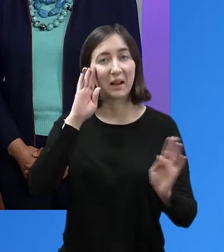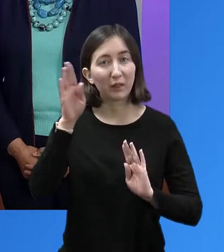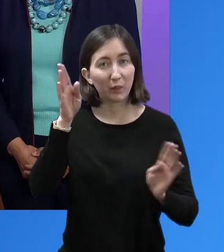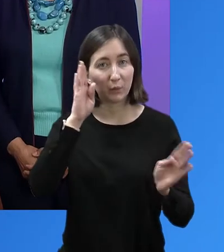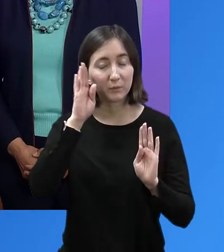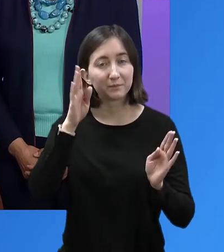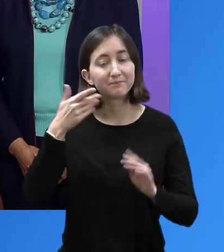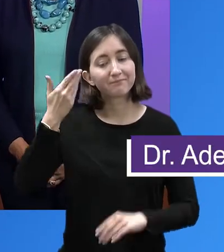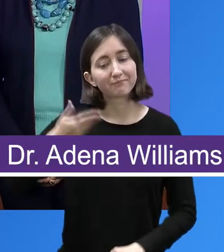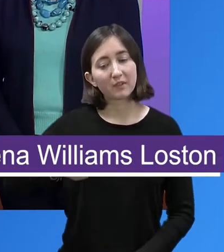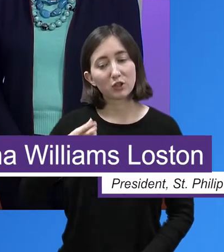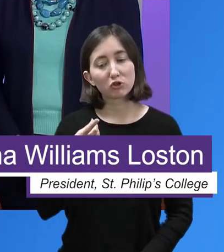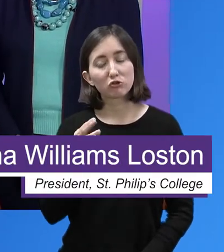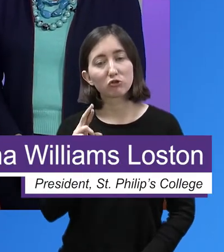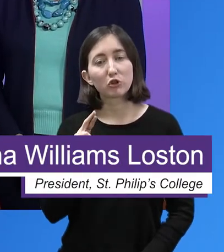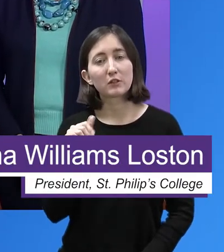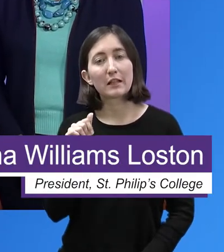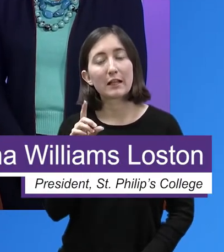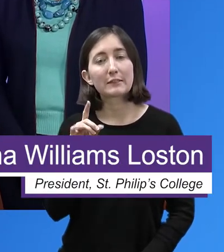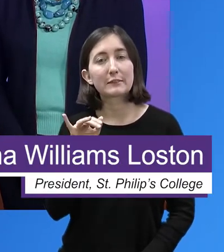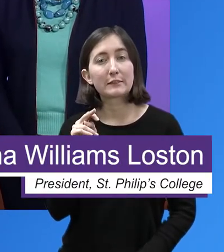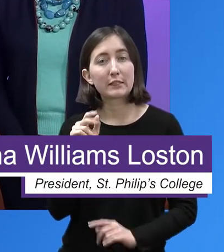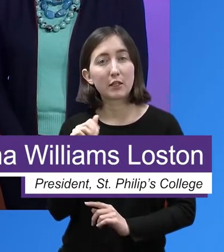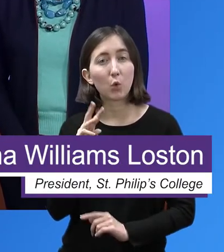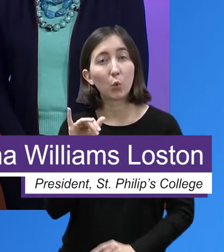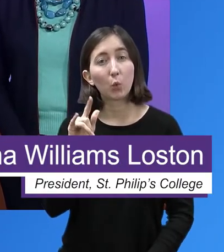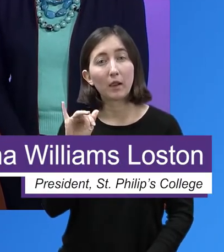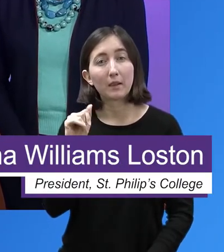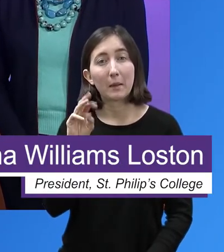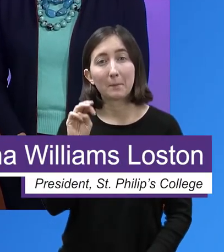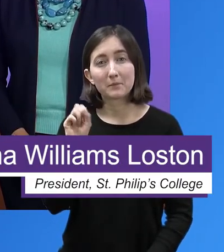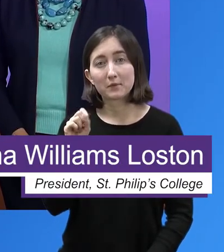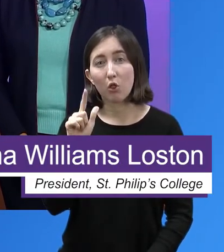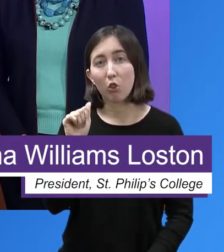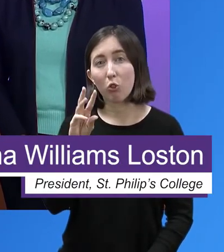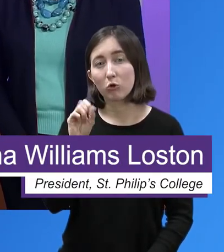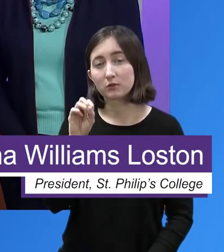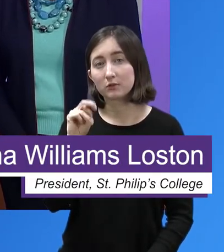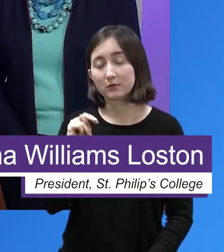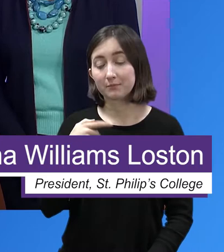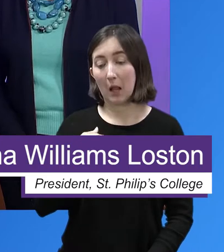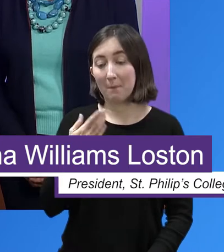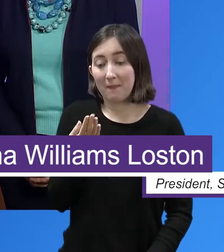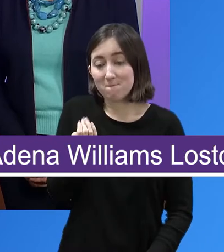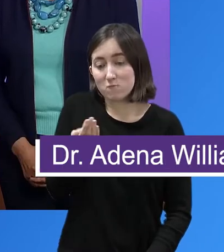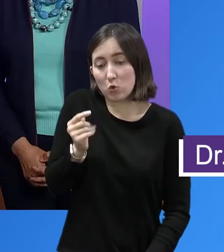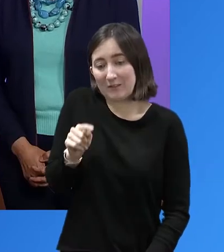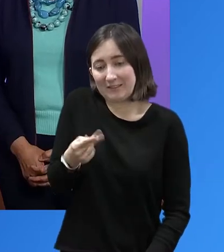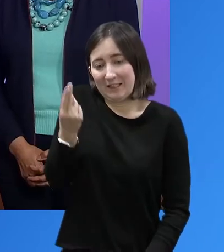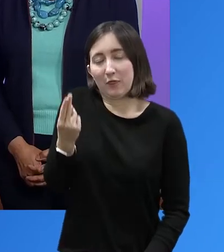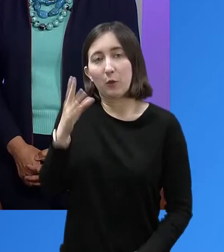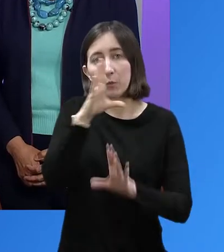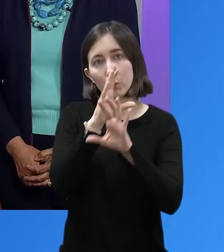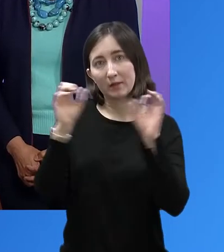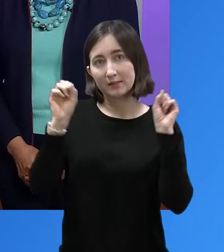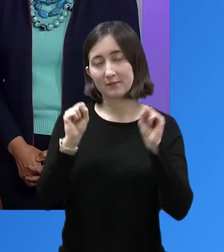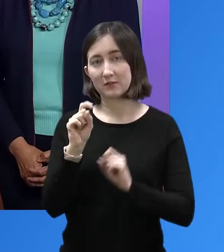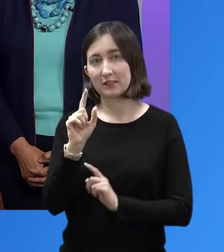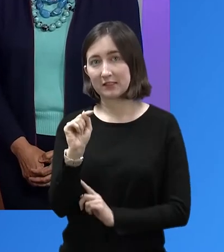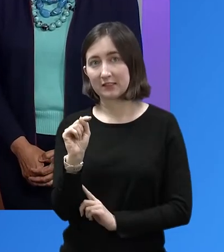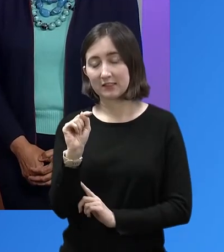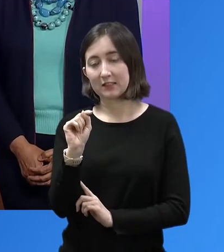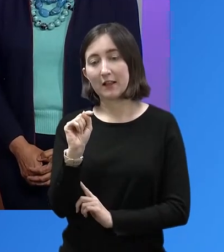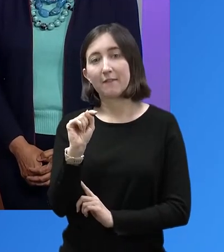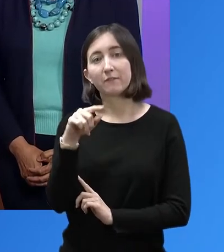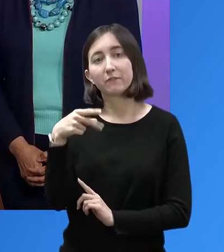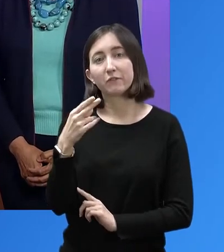Hello, I'm Dr. Adina Williams-Lauston, 14th President of St. Phillips College. I serve as a commissioner